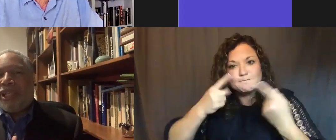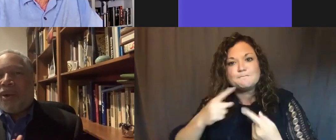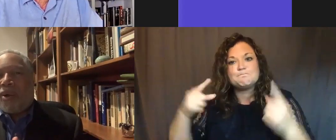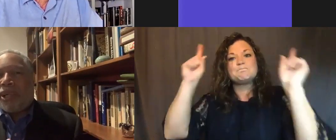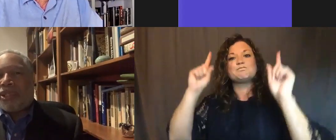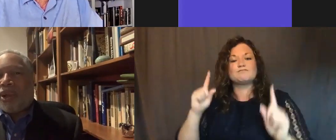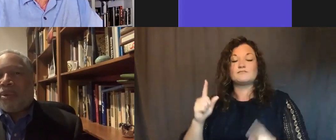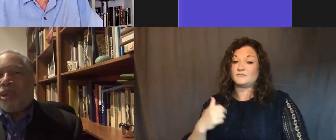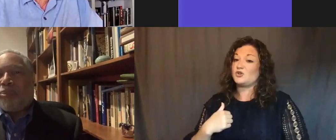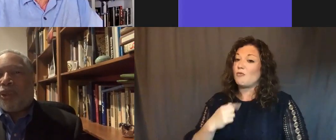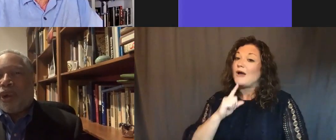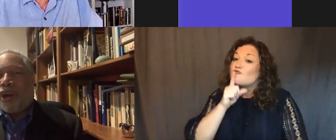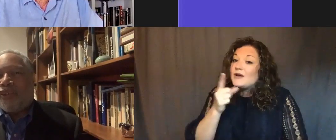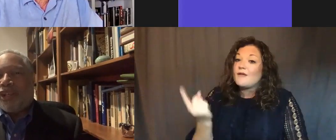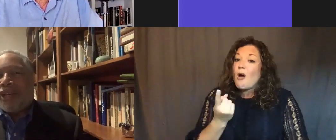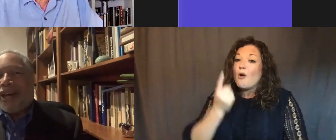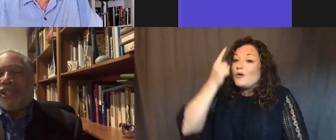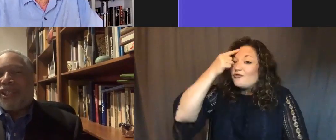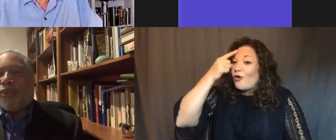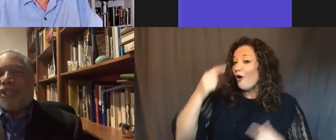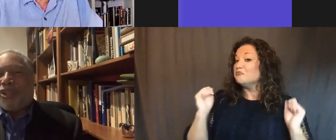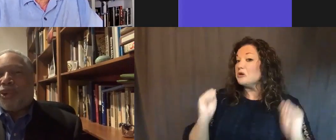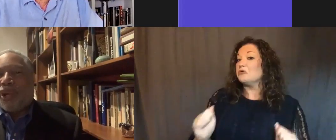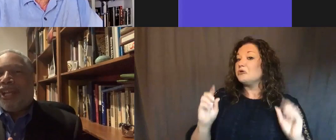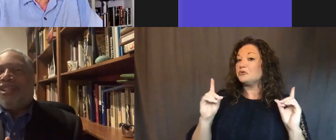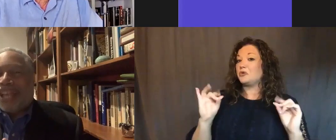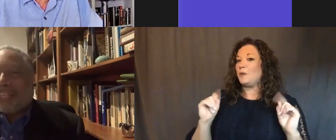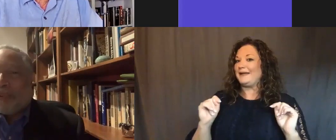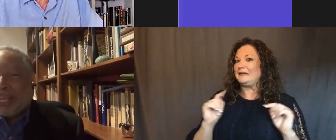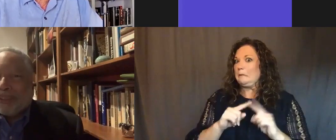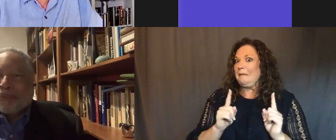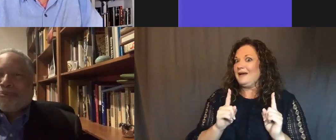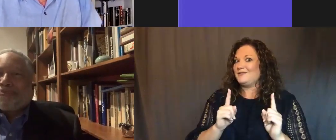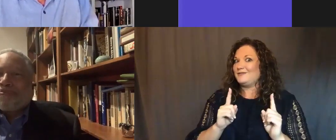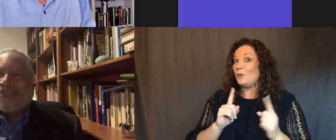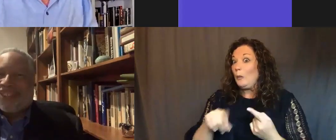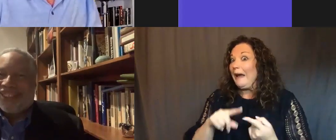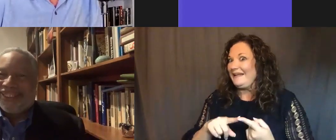really always thought we'd pull it off. I just wasn't sure exactly when.